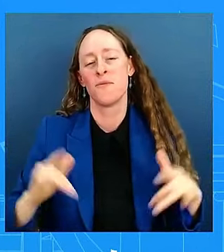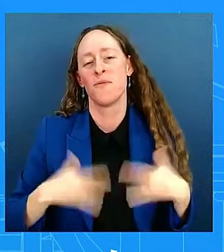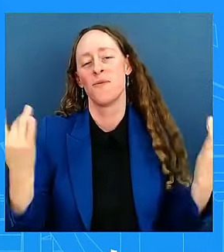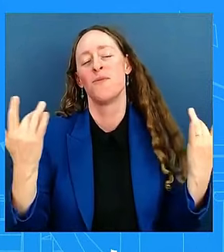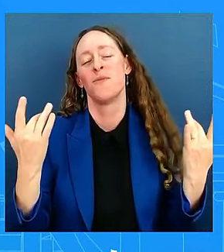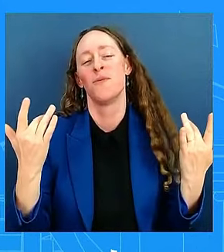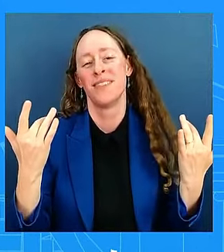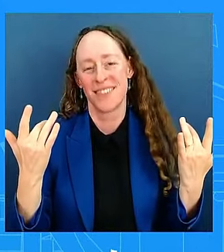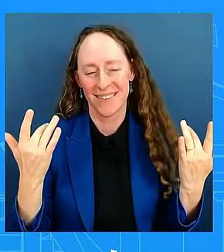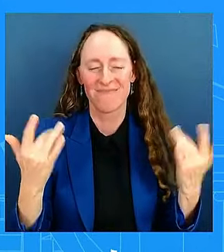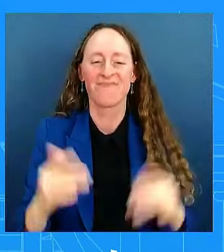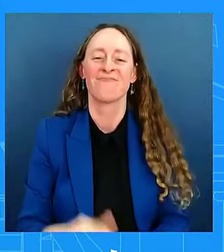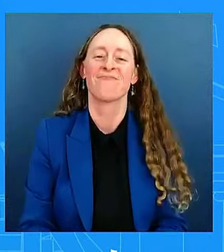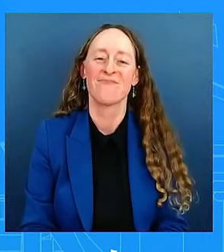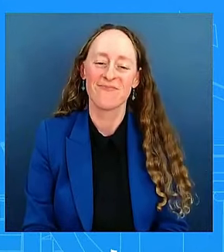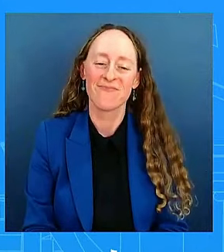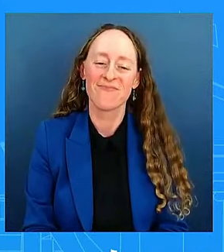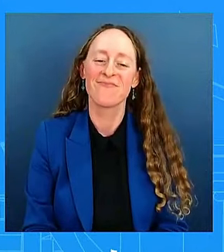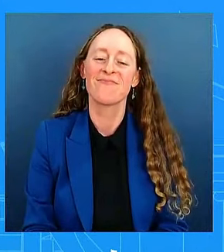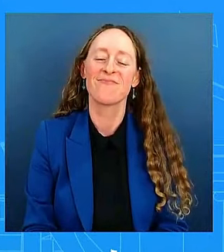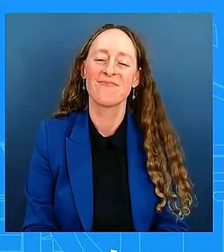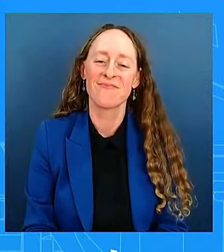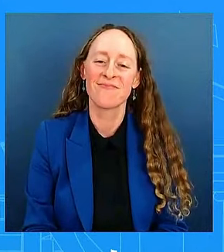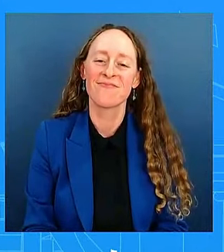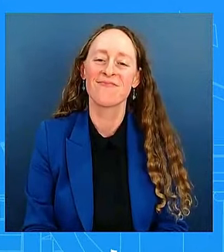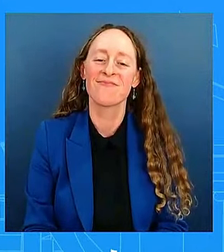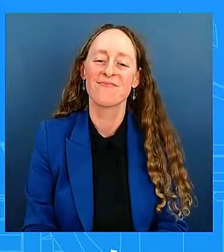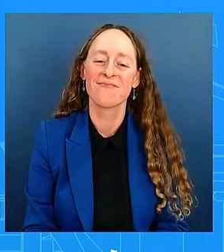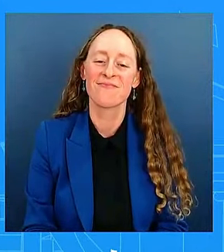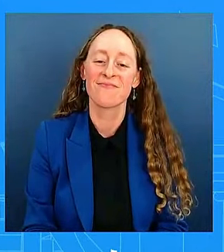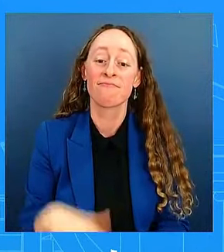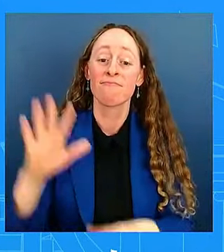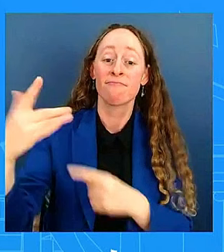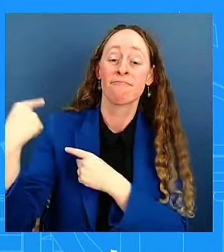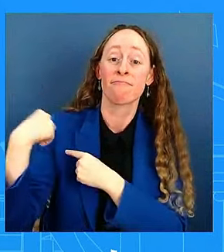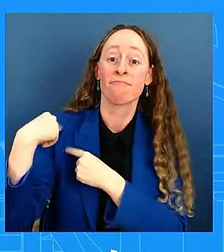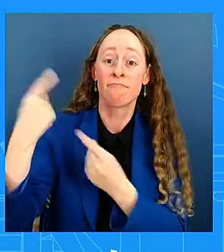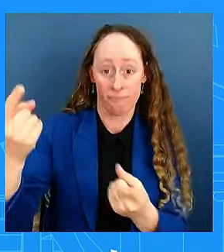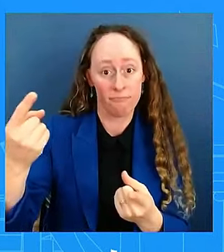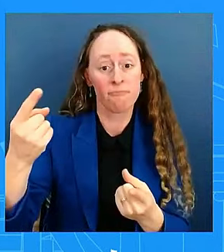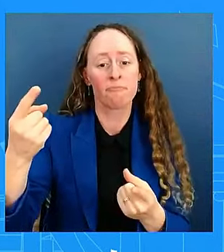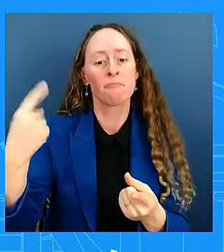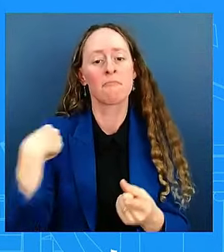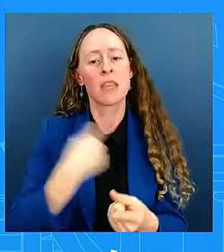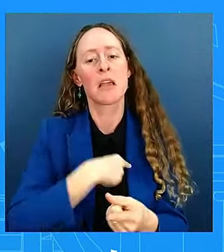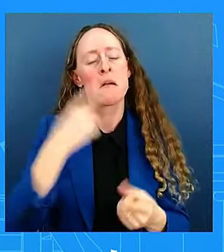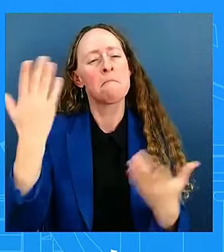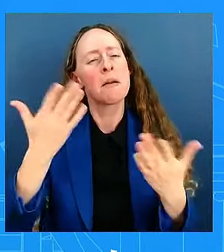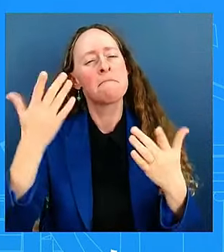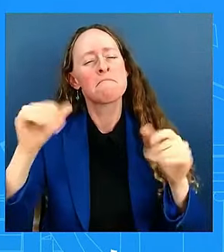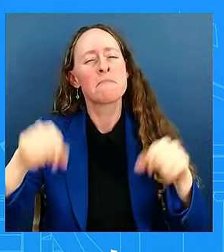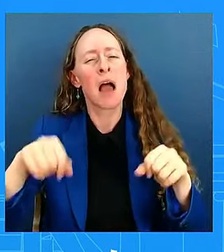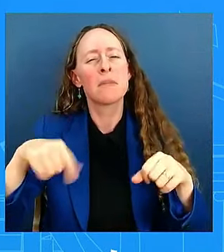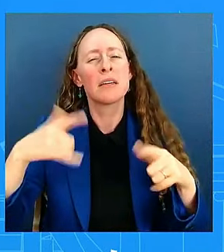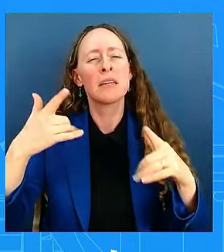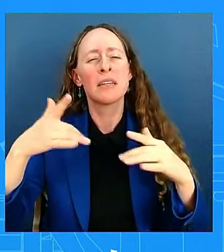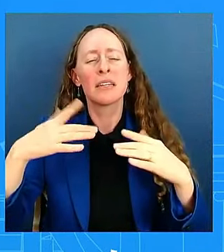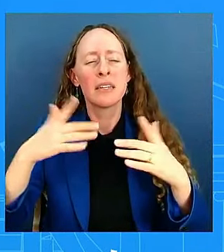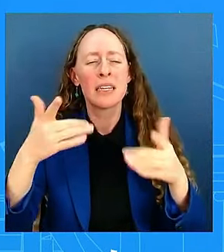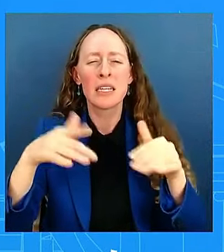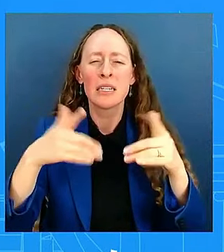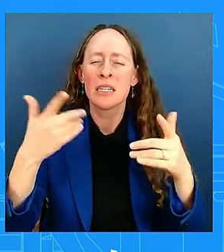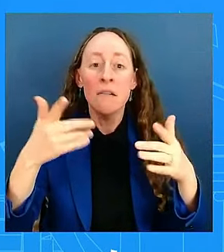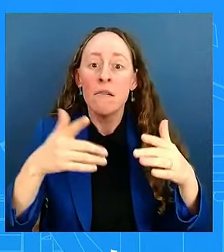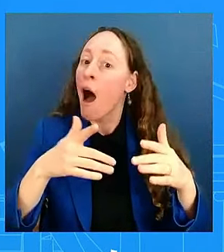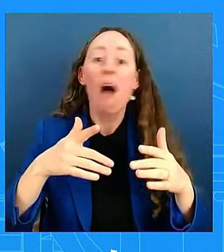was not only that, the previous two months was revised up — 150,000 — 75,000 jobs. And from the very beginning, we were